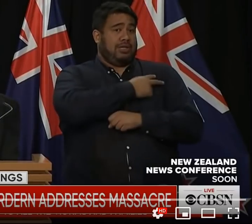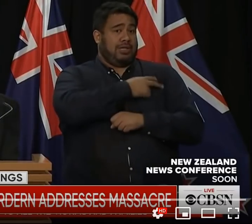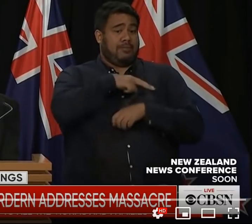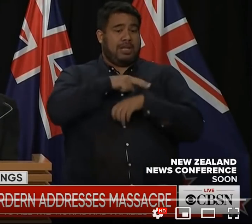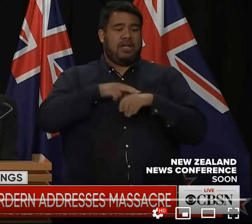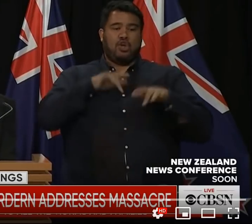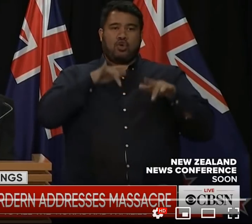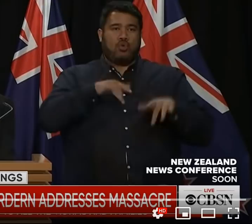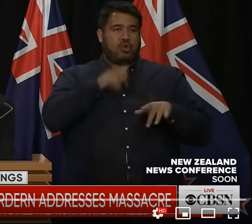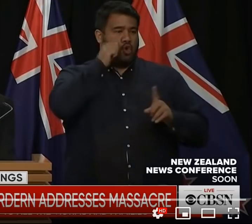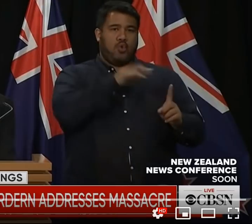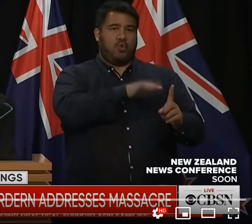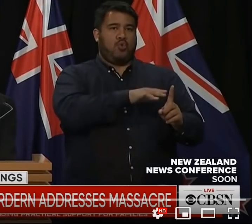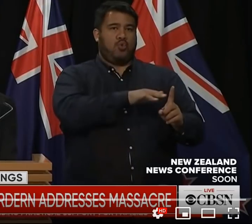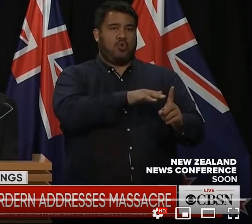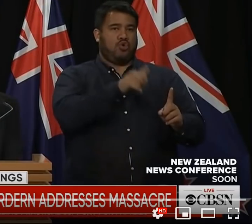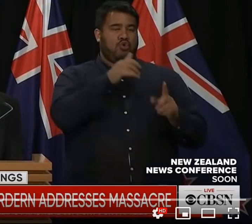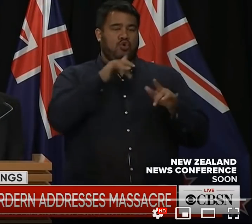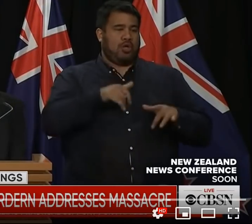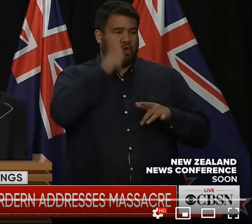police for extremism